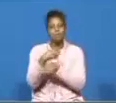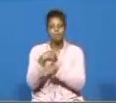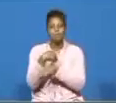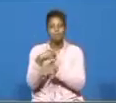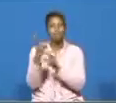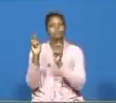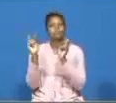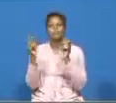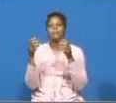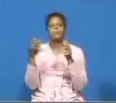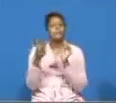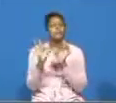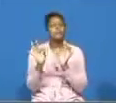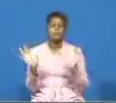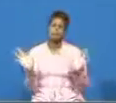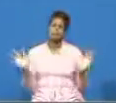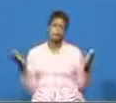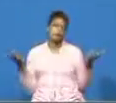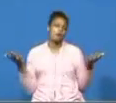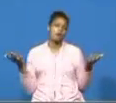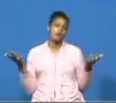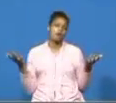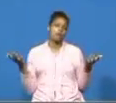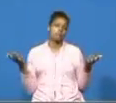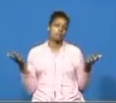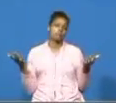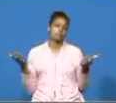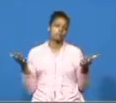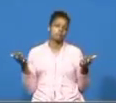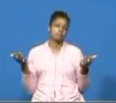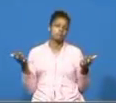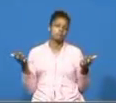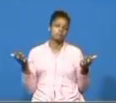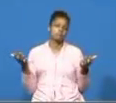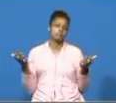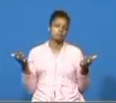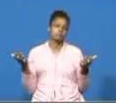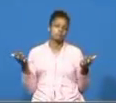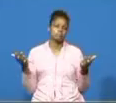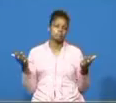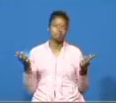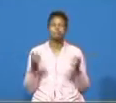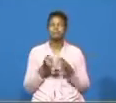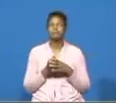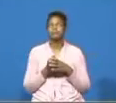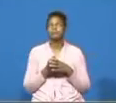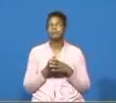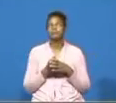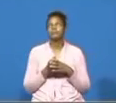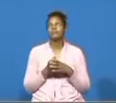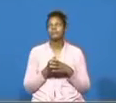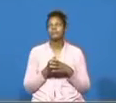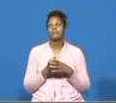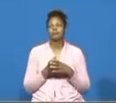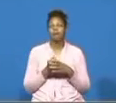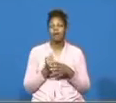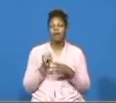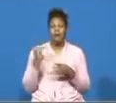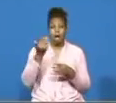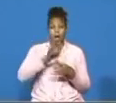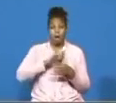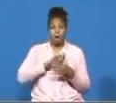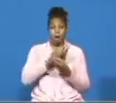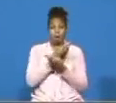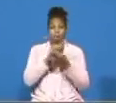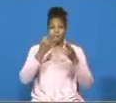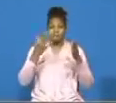topic yes we are saying oh god you you oh lord you come to our rescue he comes